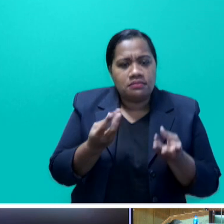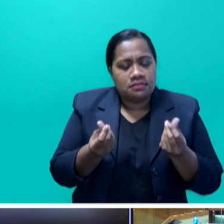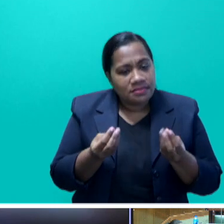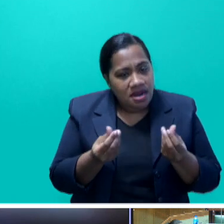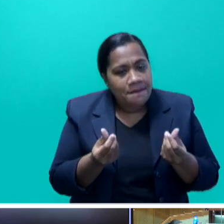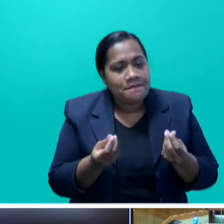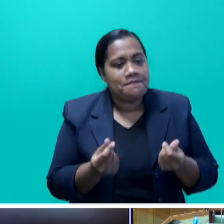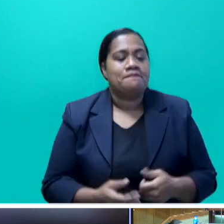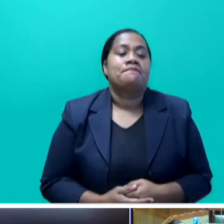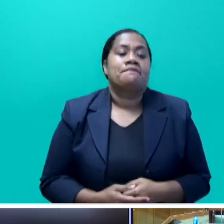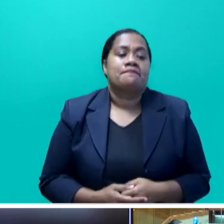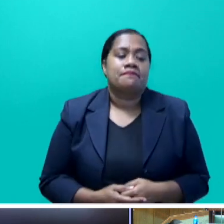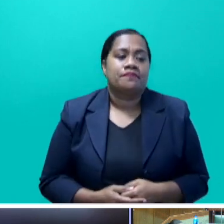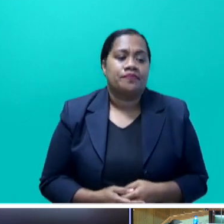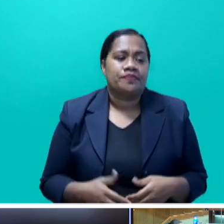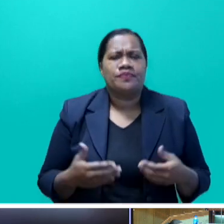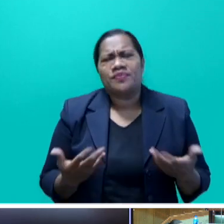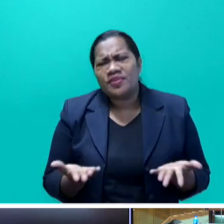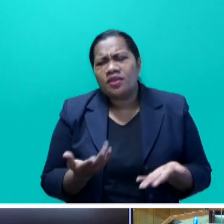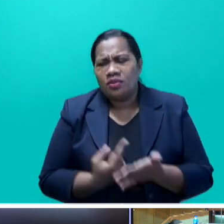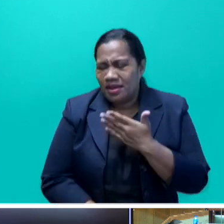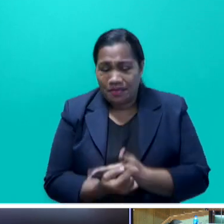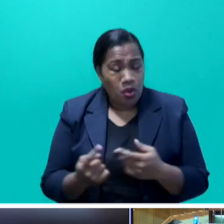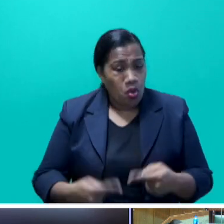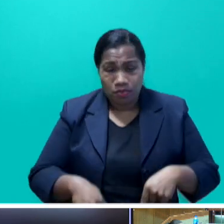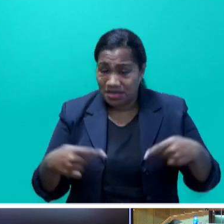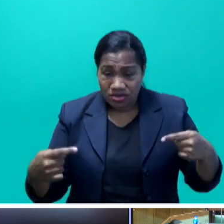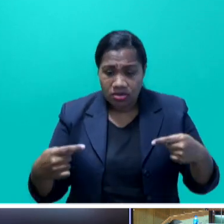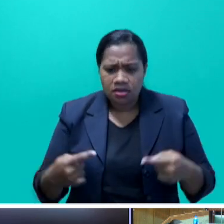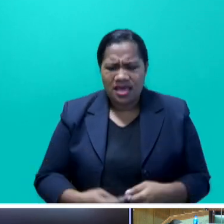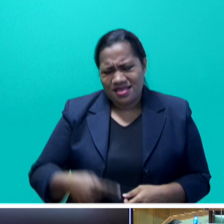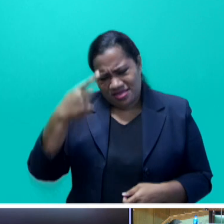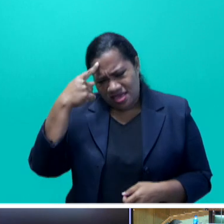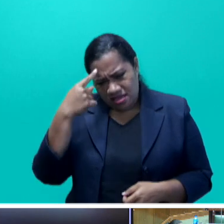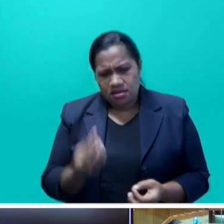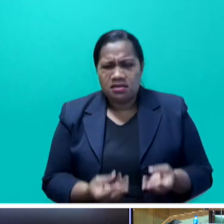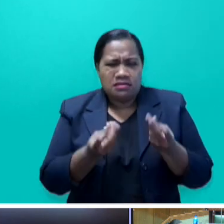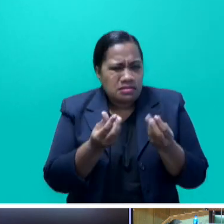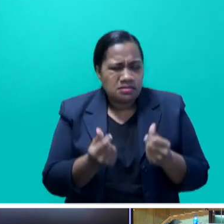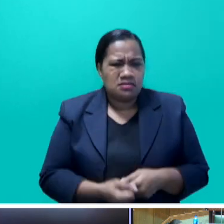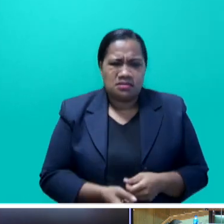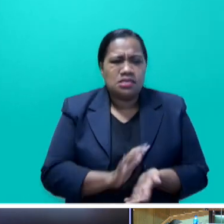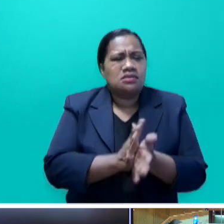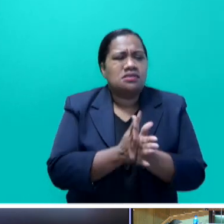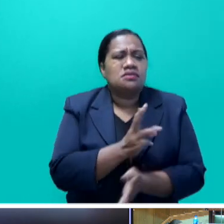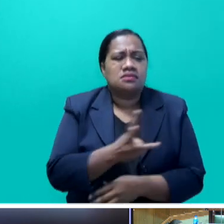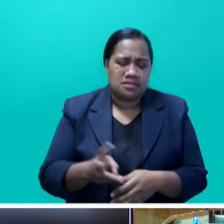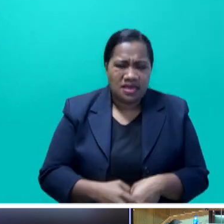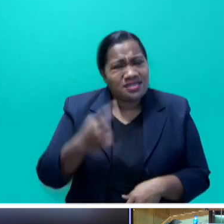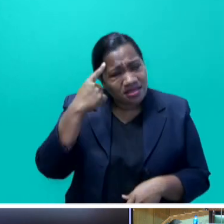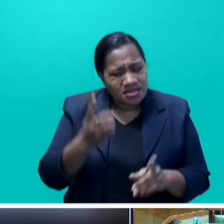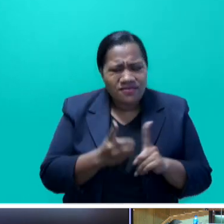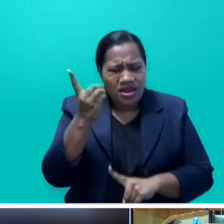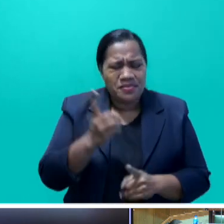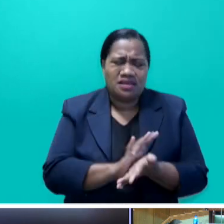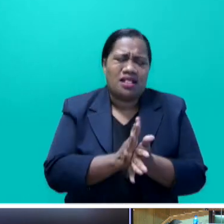Unfortunately, we are up against an opposition that thinks income is a deadly word. They think development is a deadly